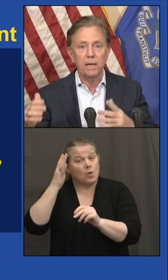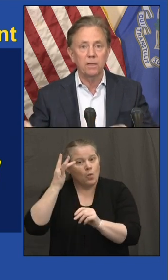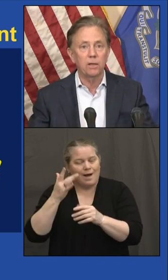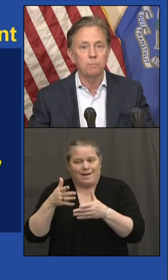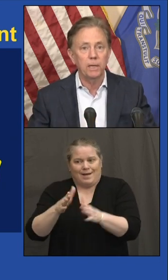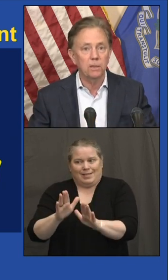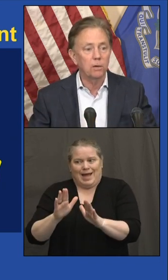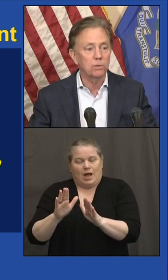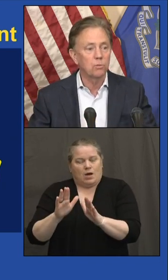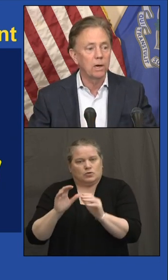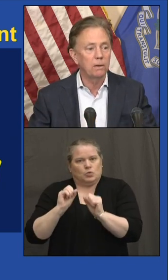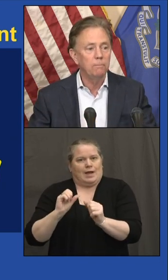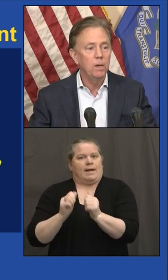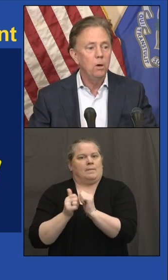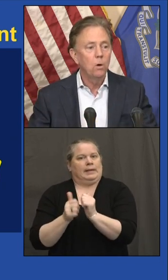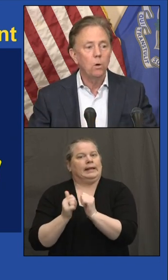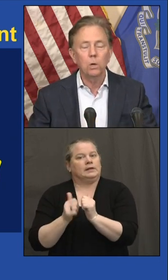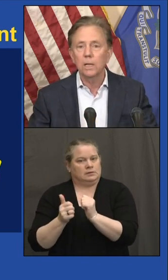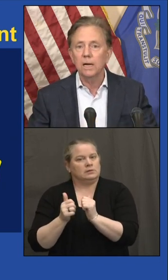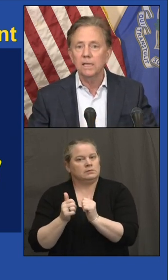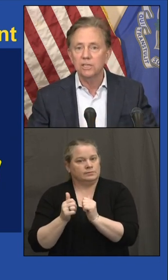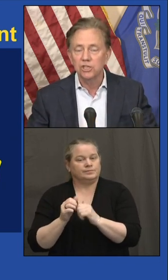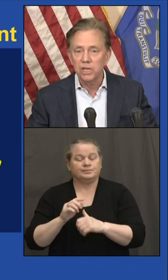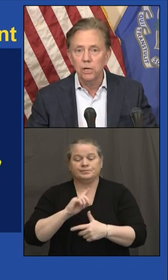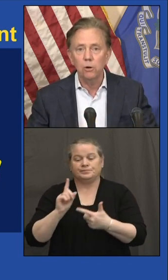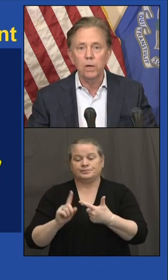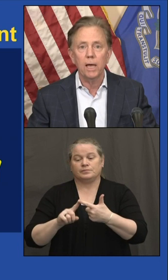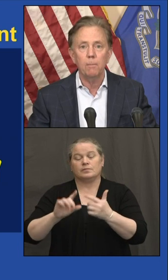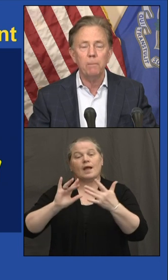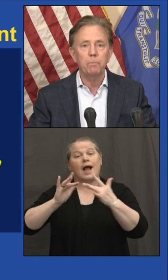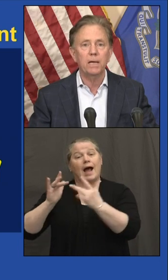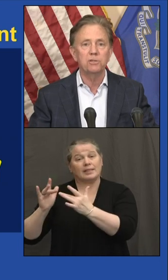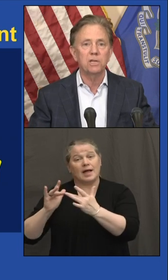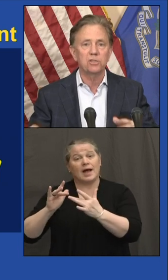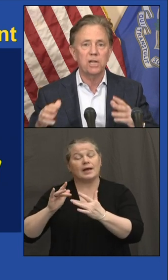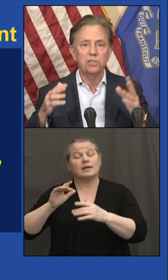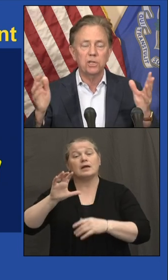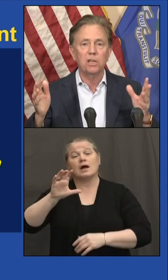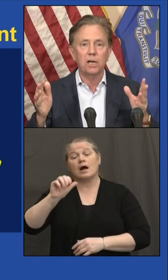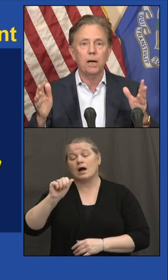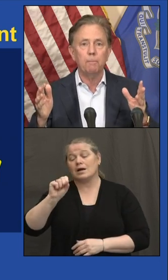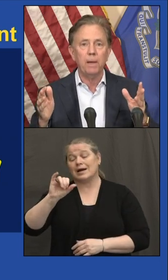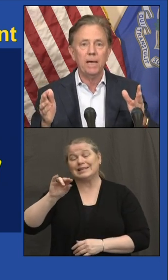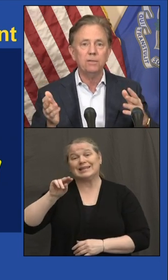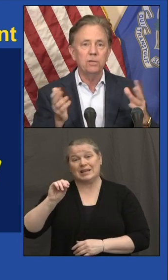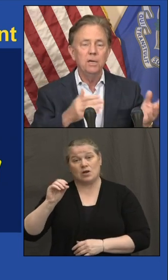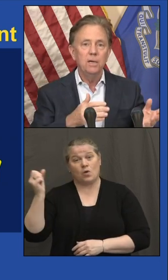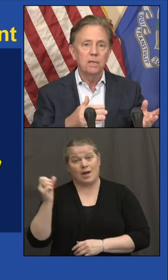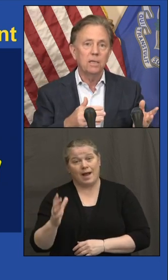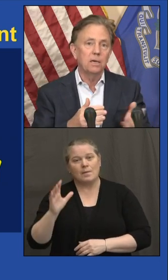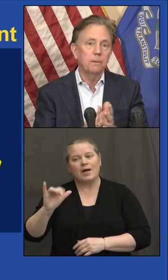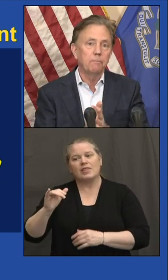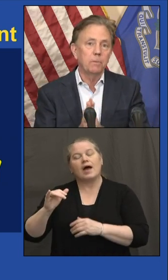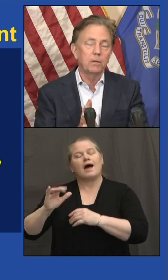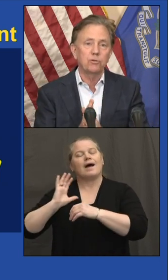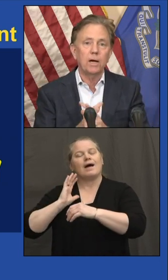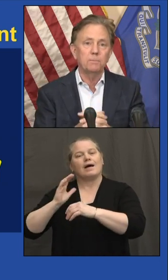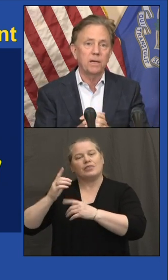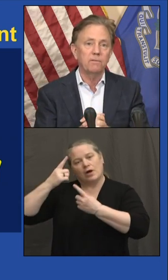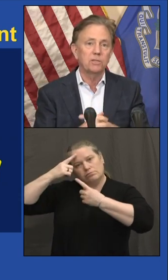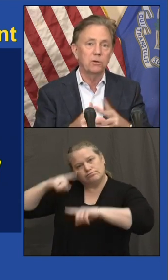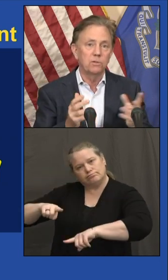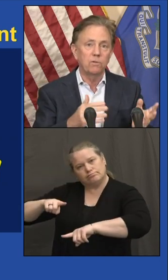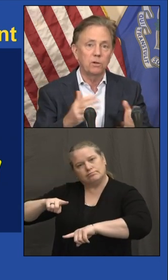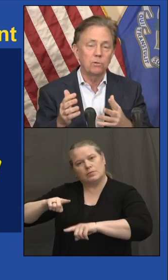to expand and compete there as well. Online casino gaming. That's an extension of the compact. The